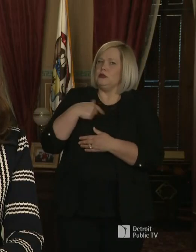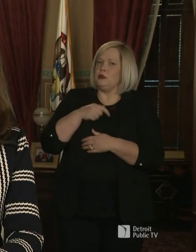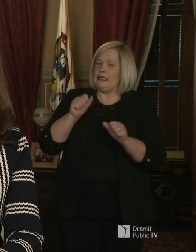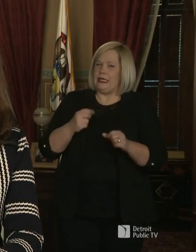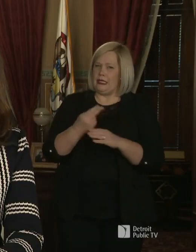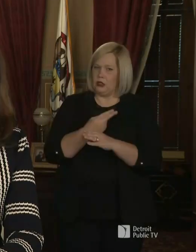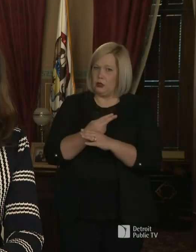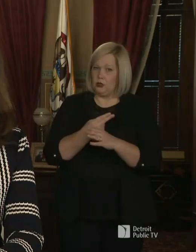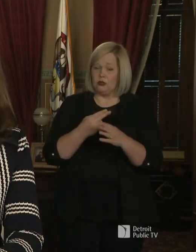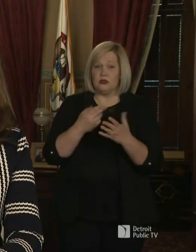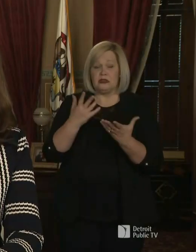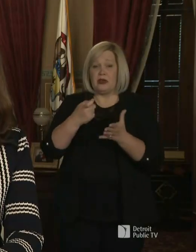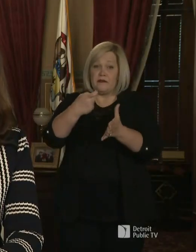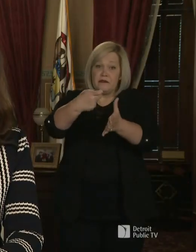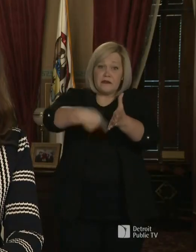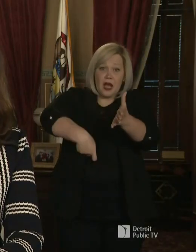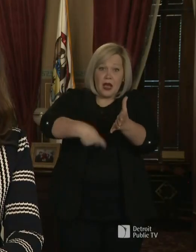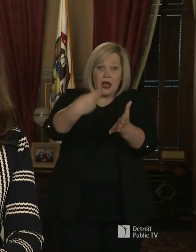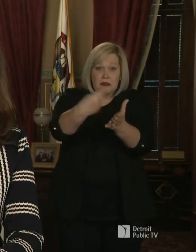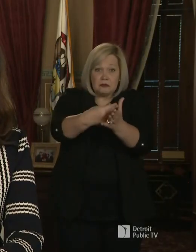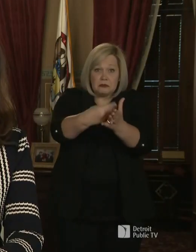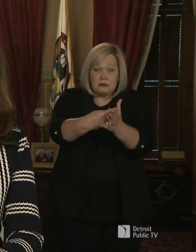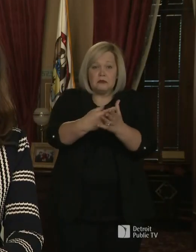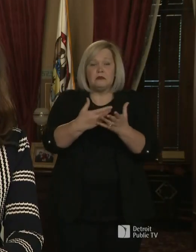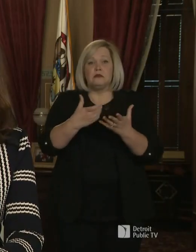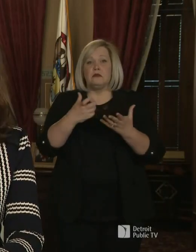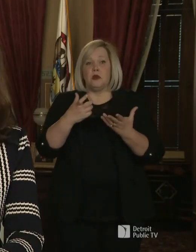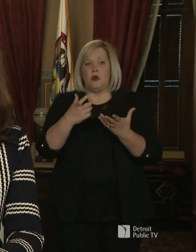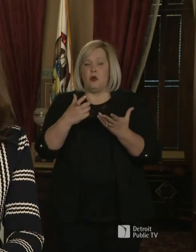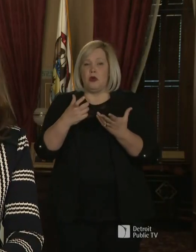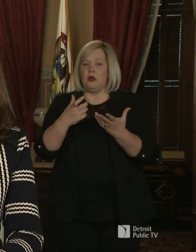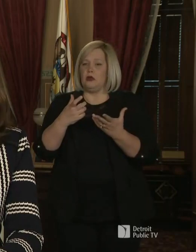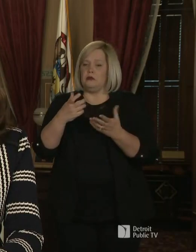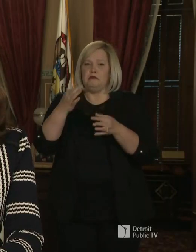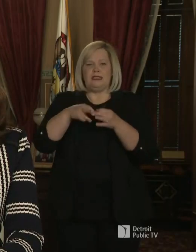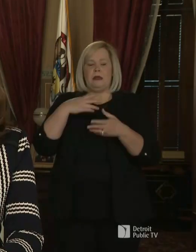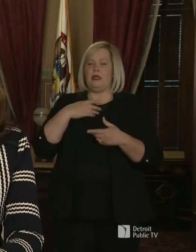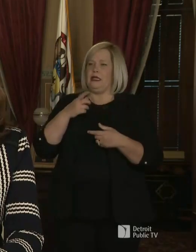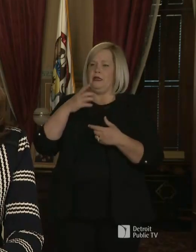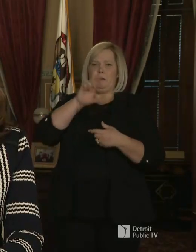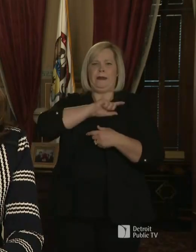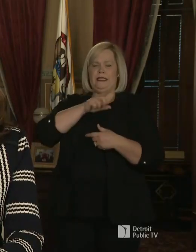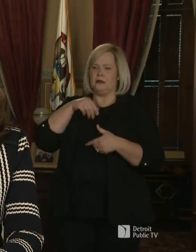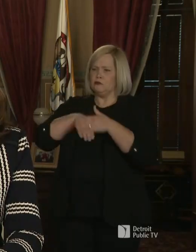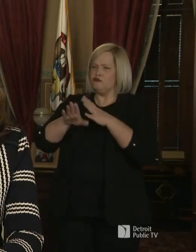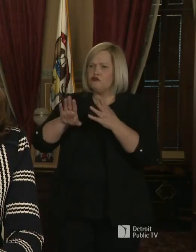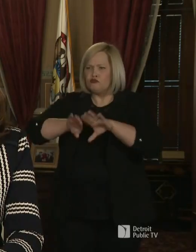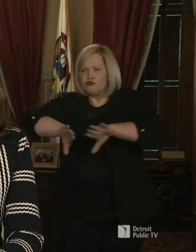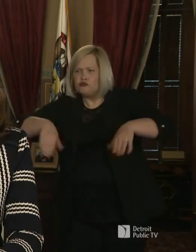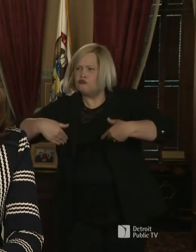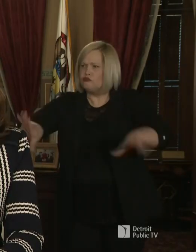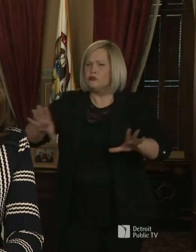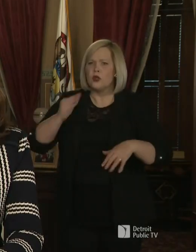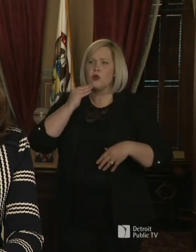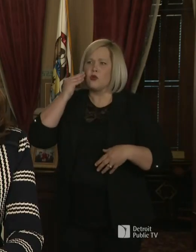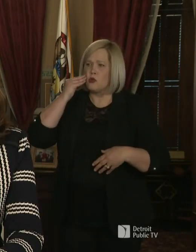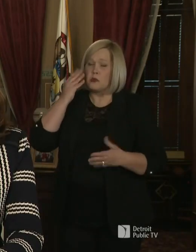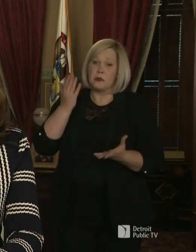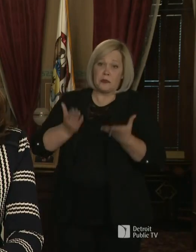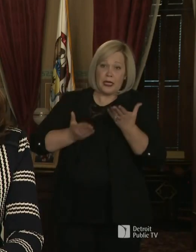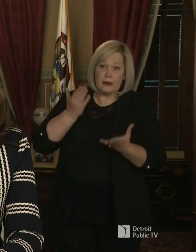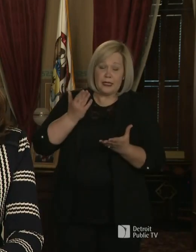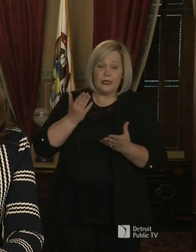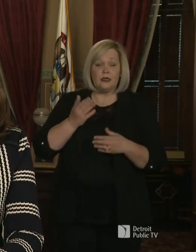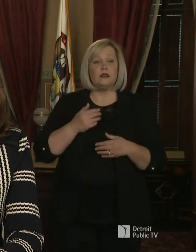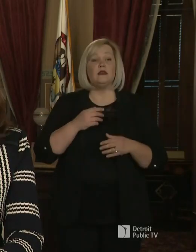it is a fine or it is just simply being dispersed from a gathering. But there are I think we've seen